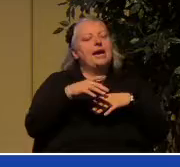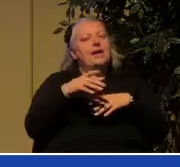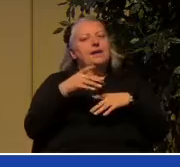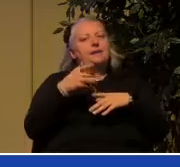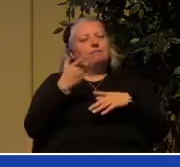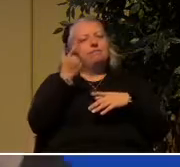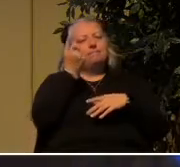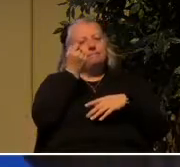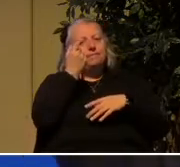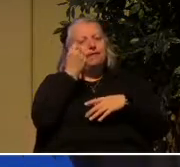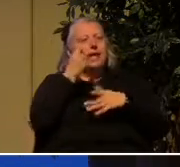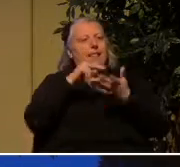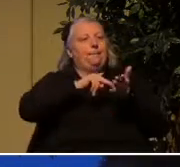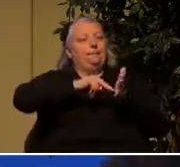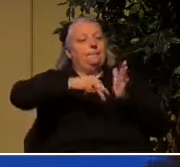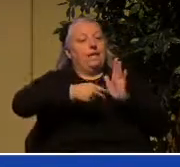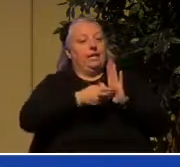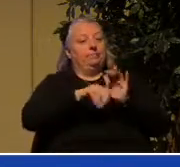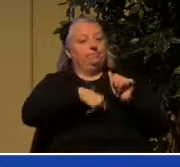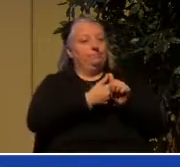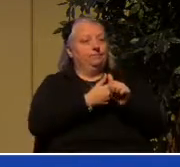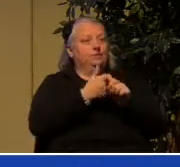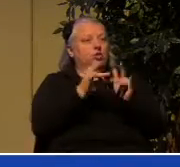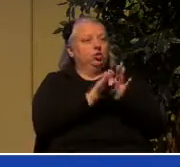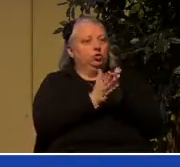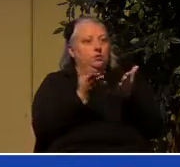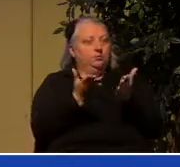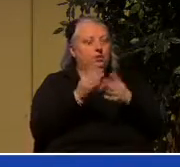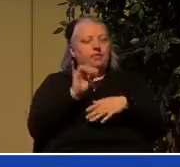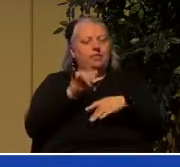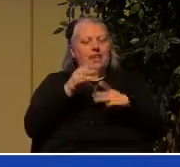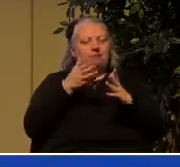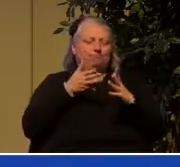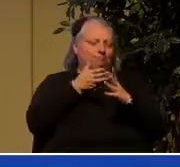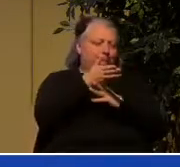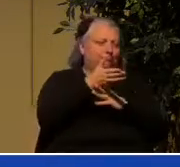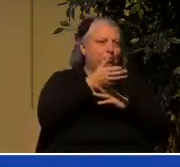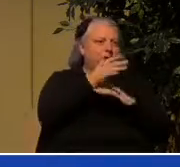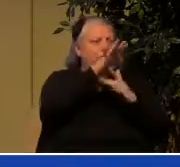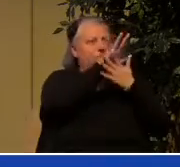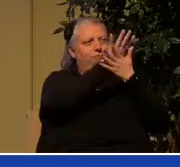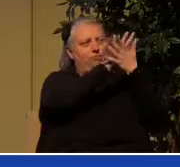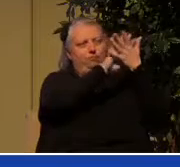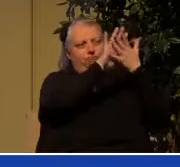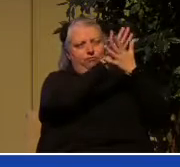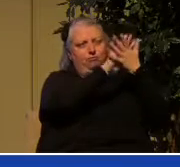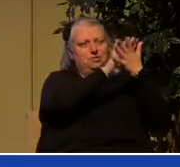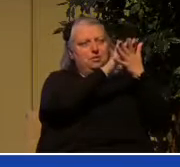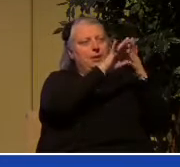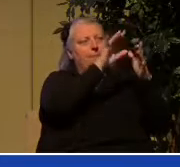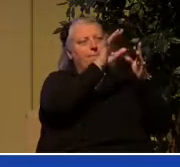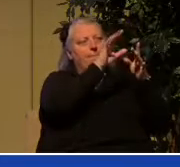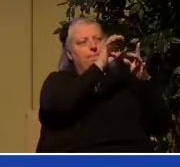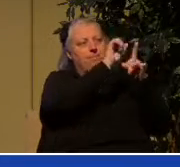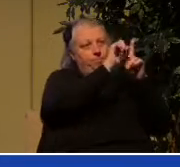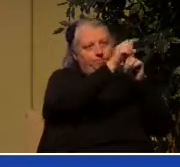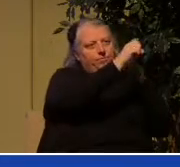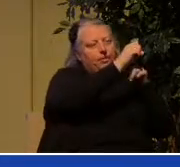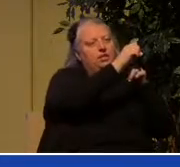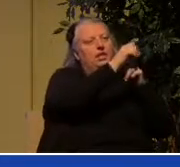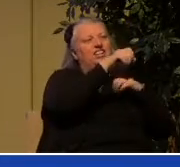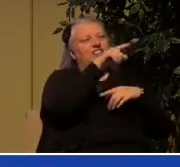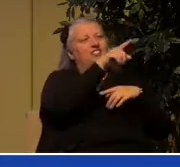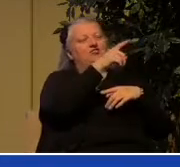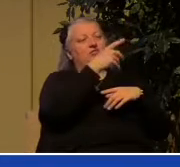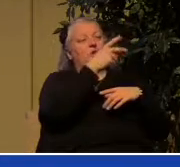cuts through the fog and the confusion of our society and the spiritual powers of wickedness that are constantly